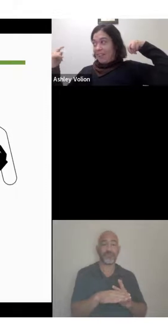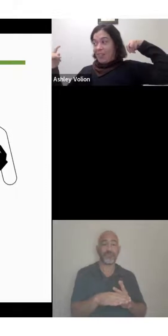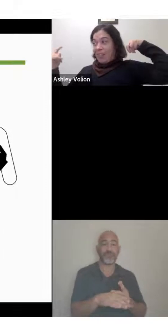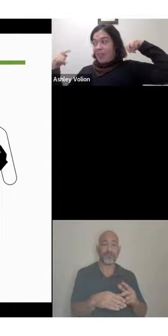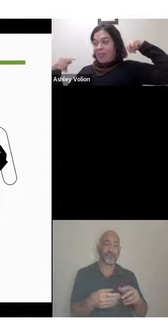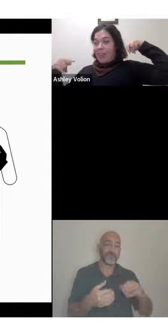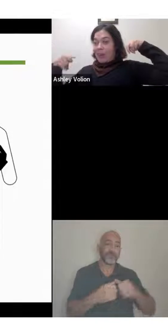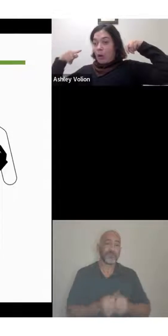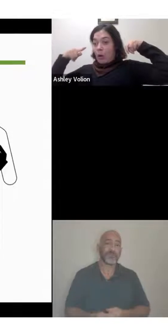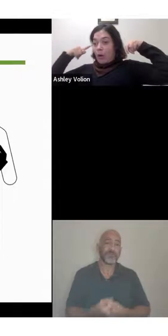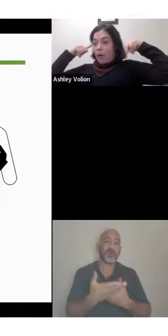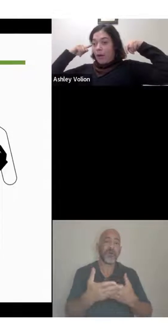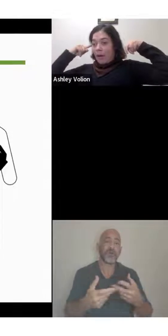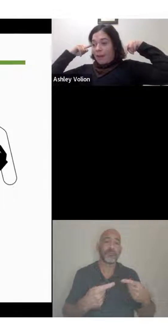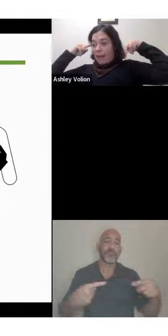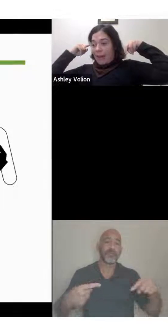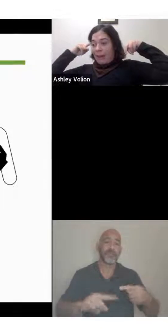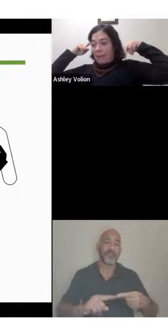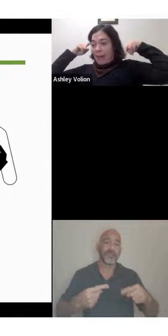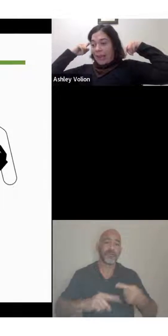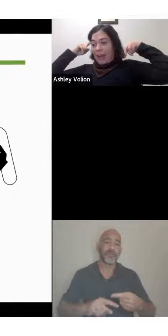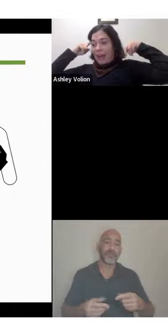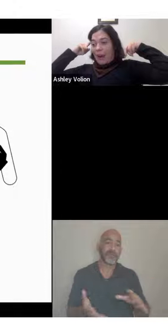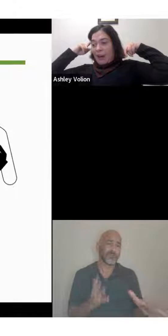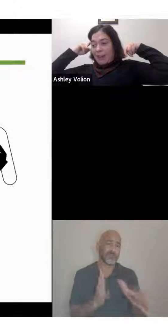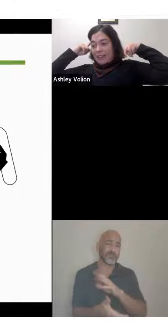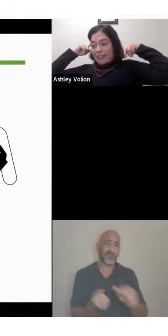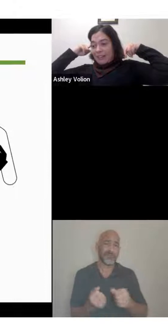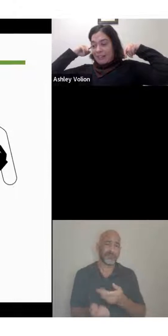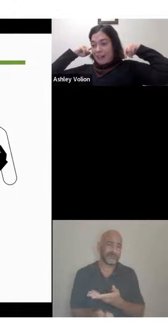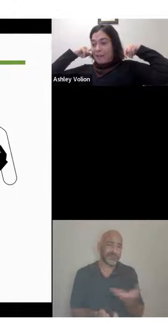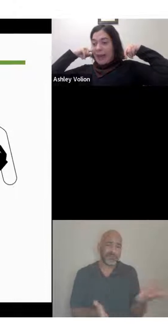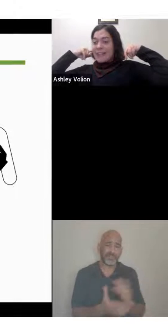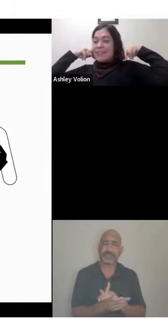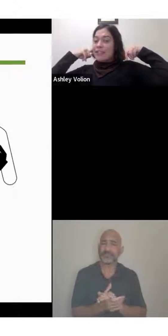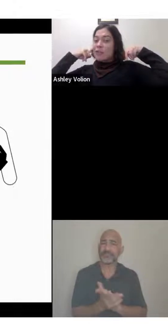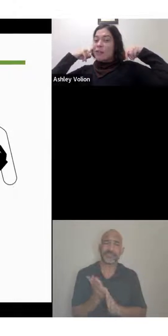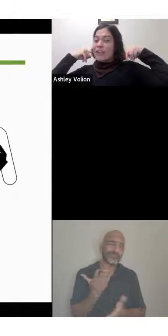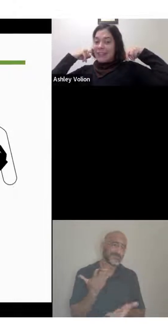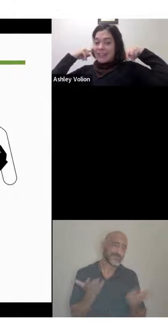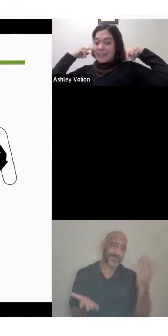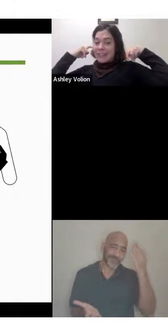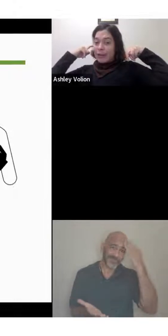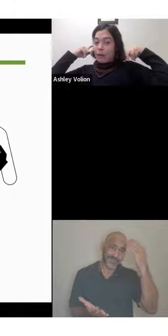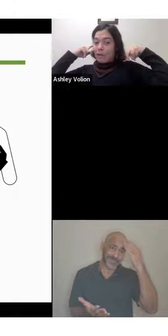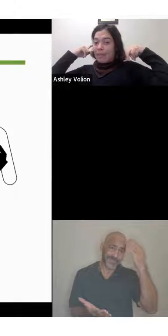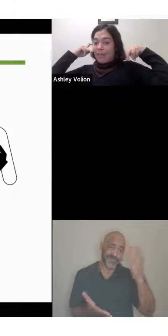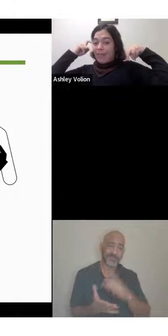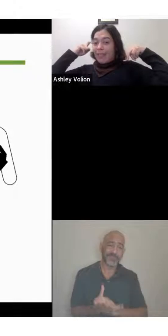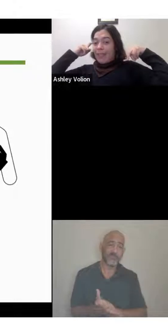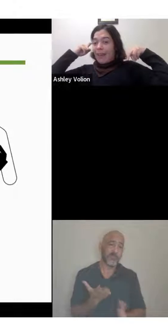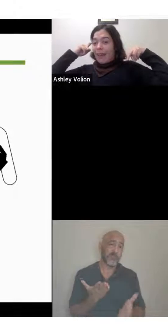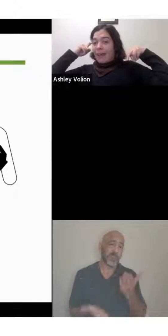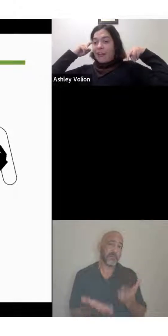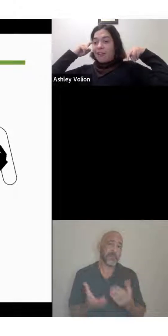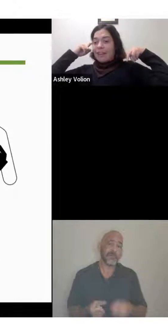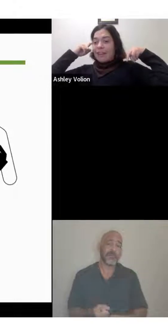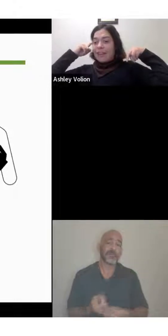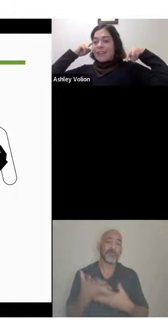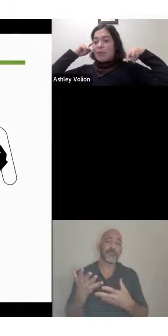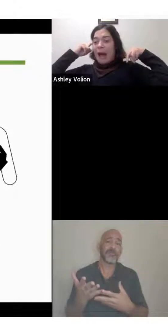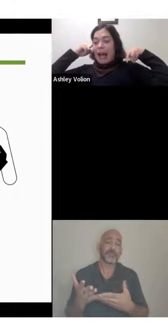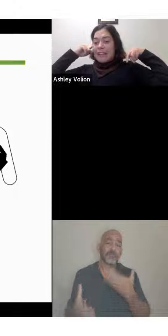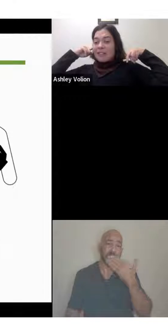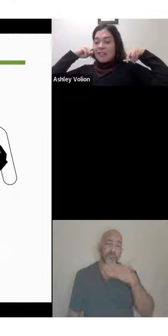or, you know, it might cause a really bad situation. So you